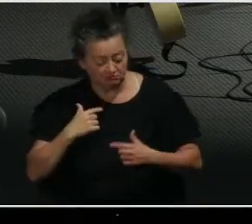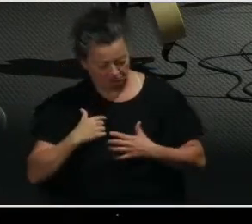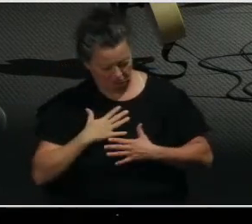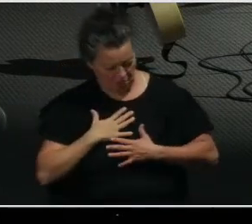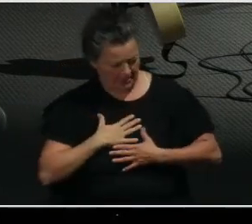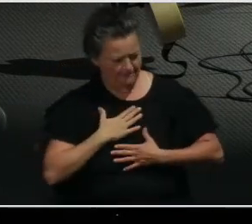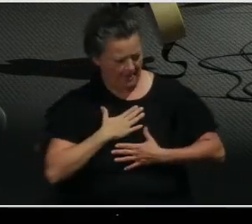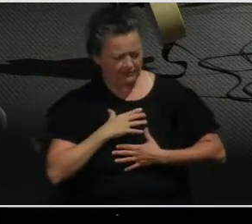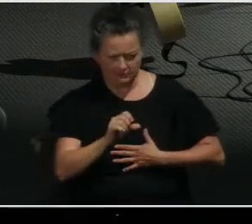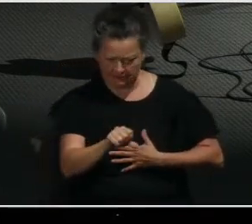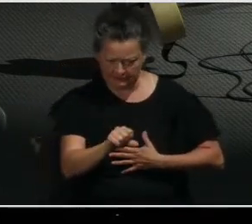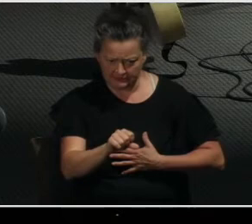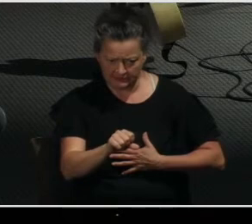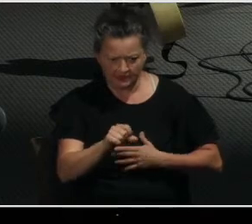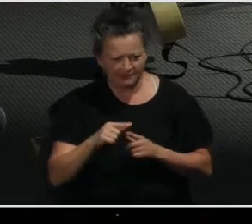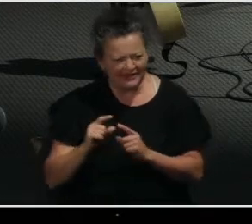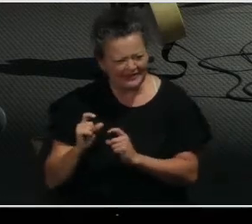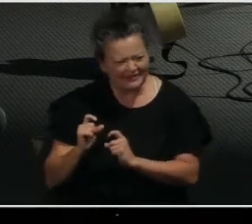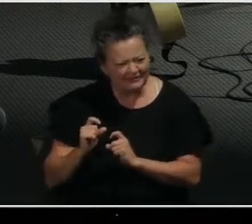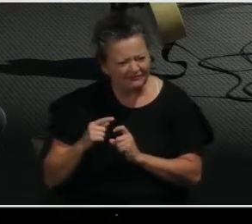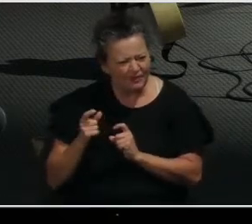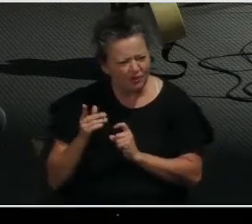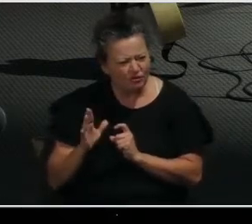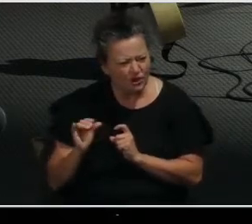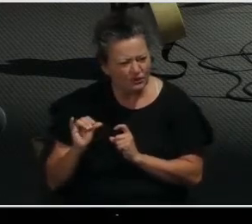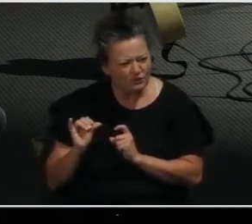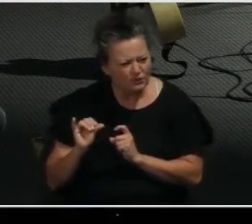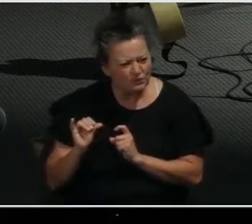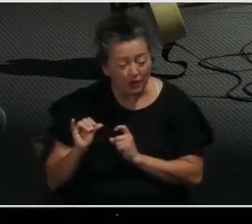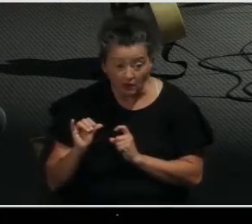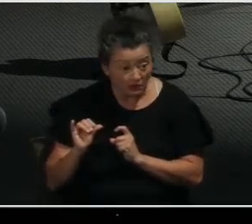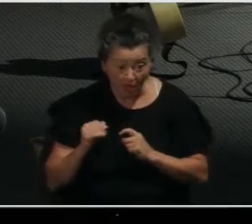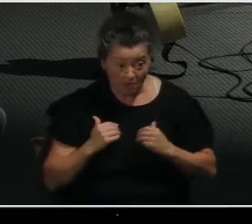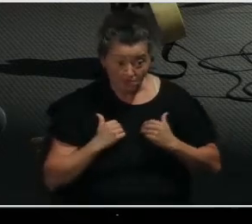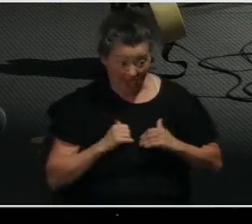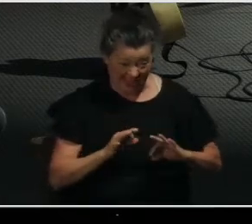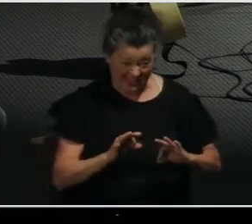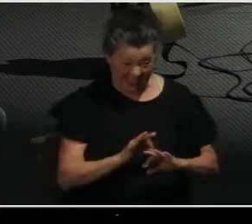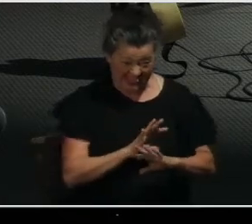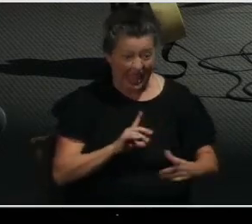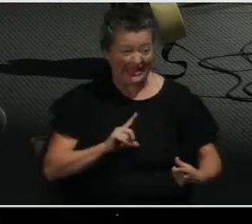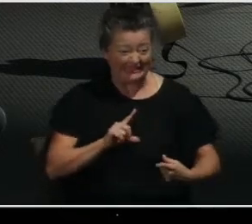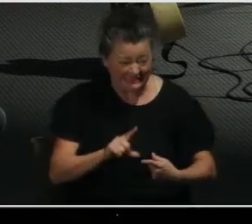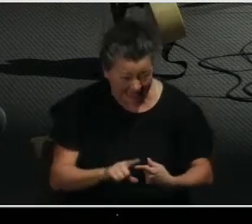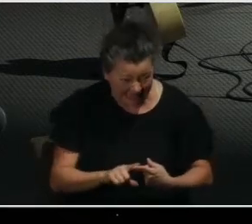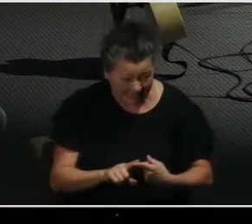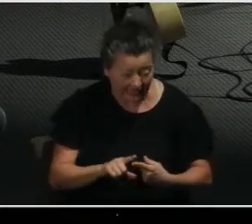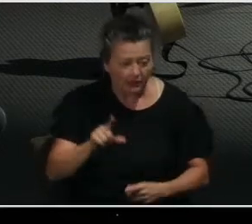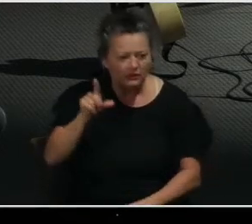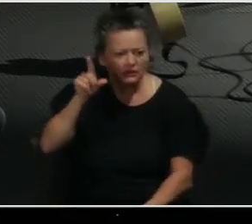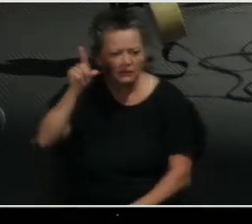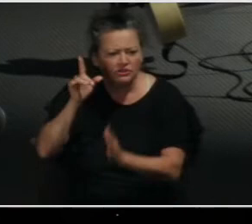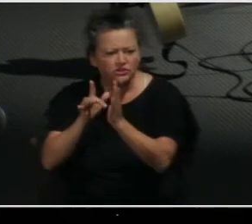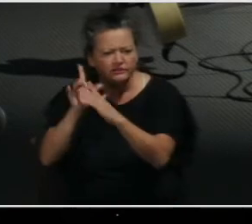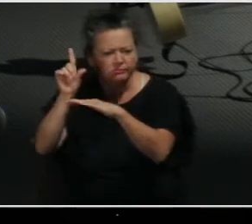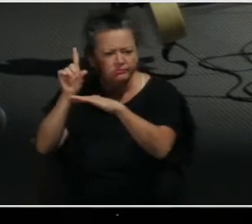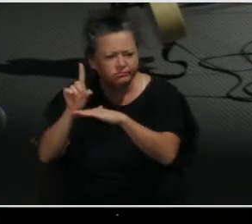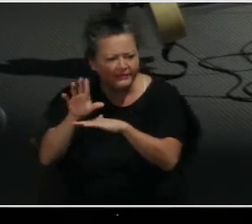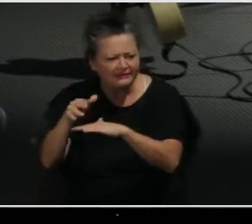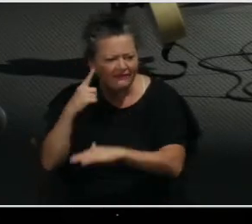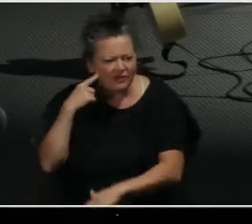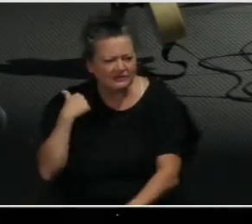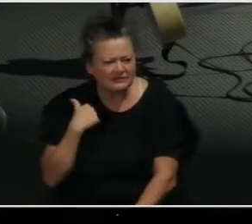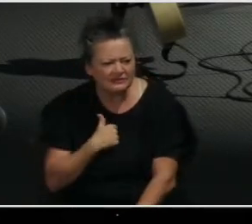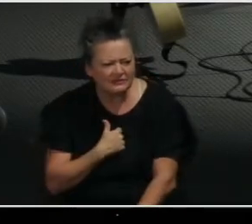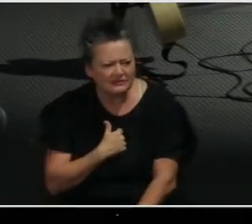gift from God. And he actually purchased you and your body from slavery to sin through